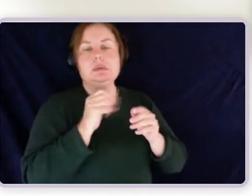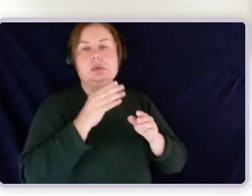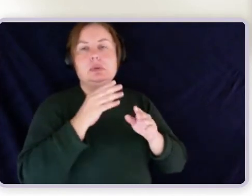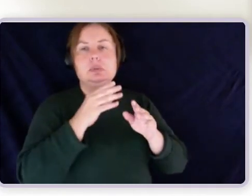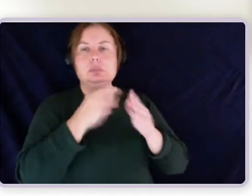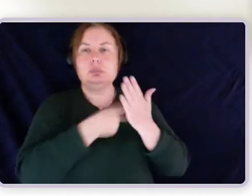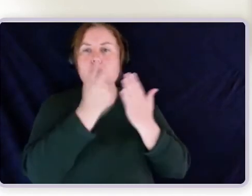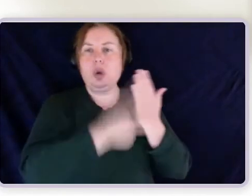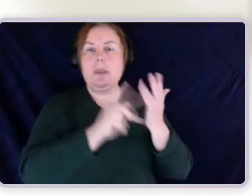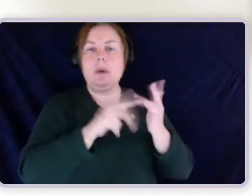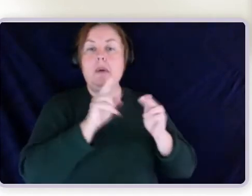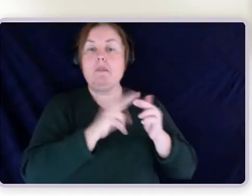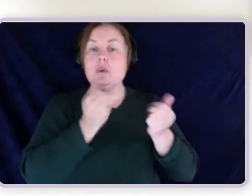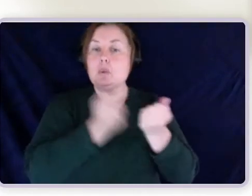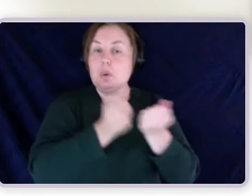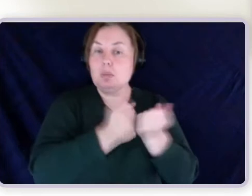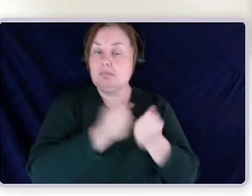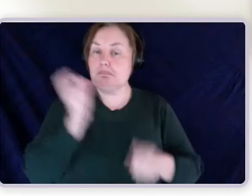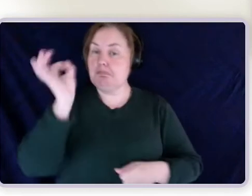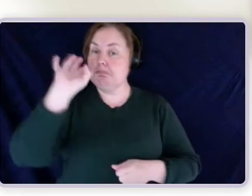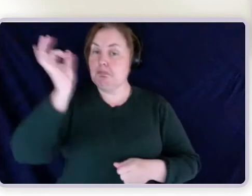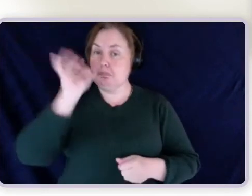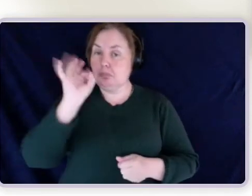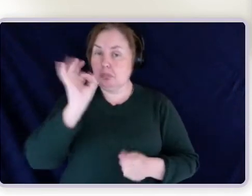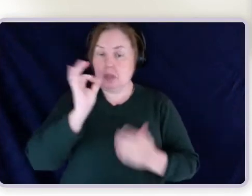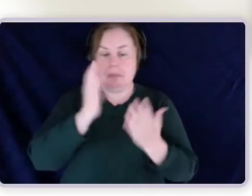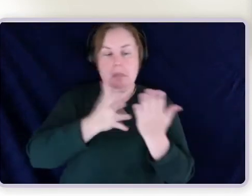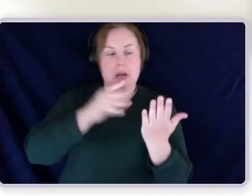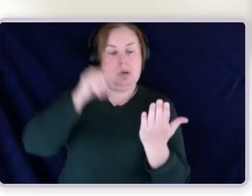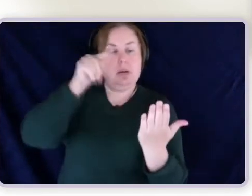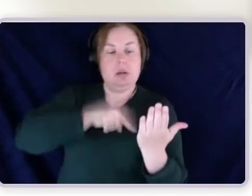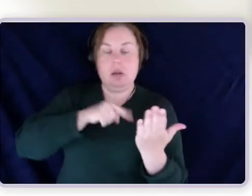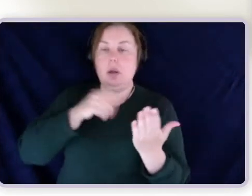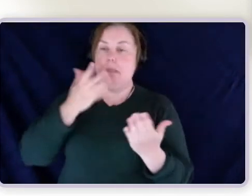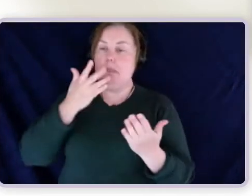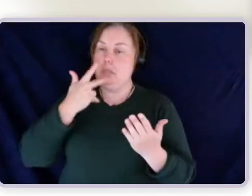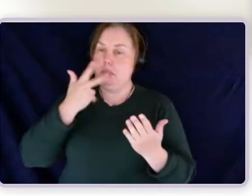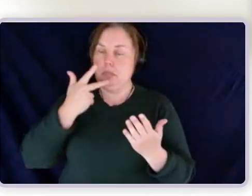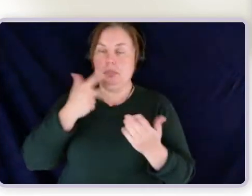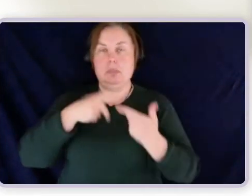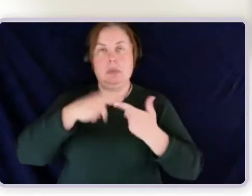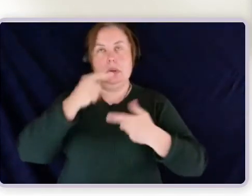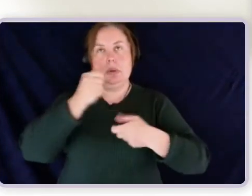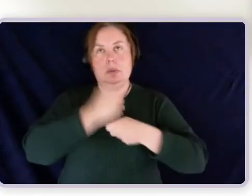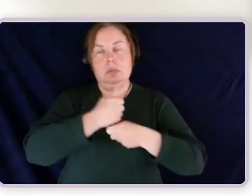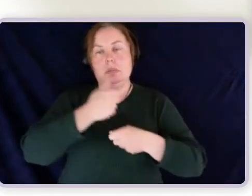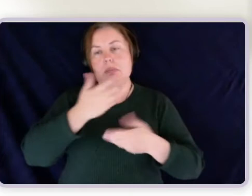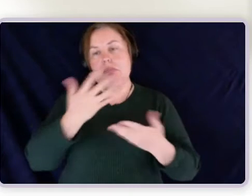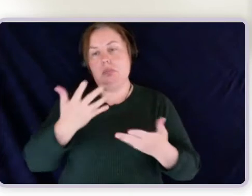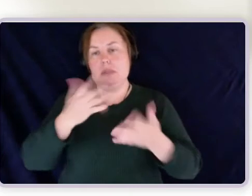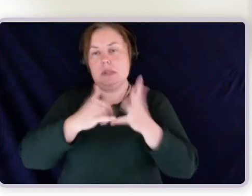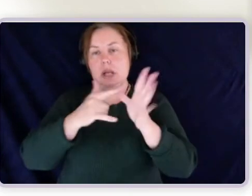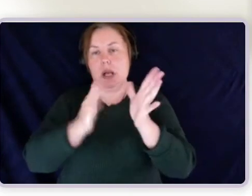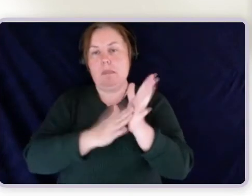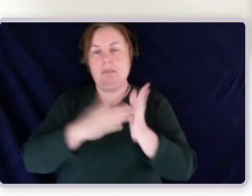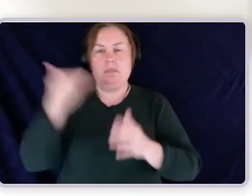towards the 18 months. So to give an example, Sam has a back injury and depression and had to stop working.